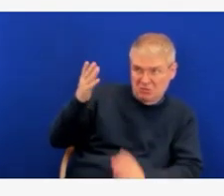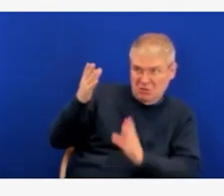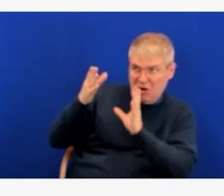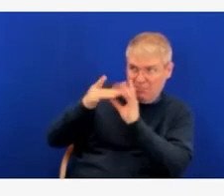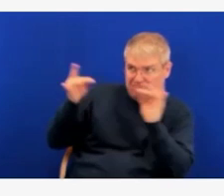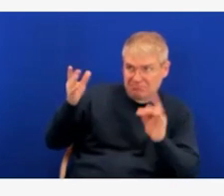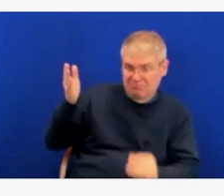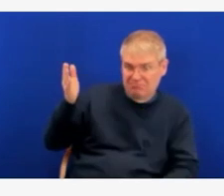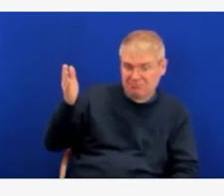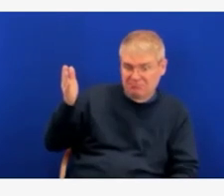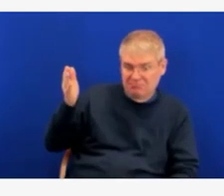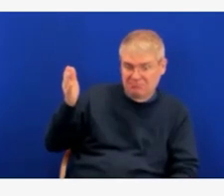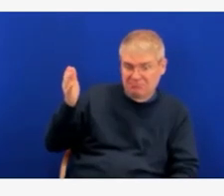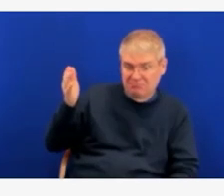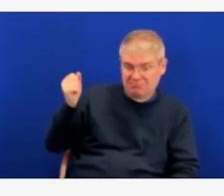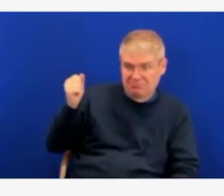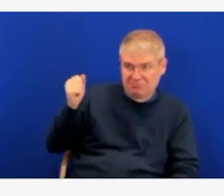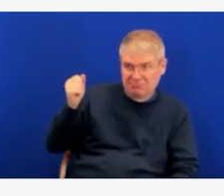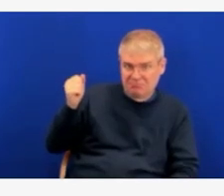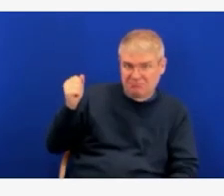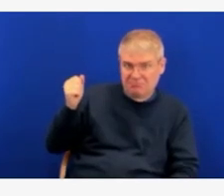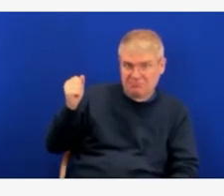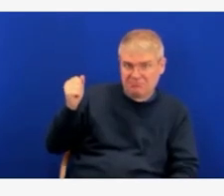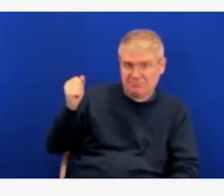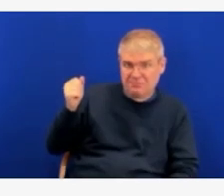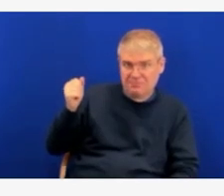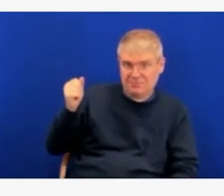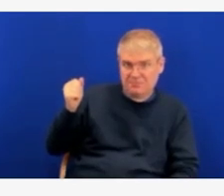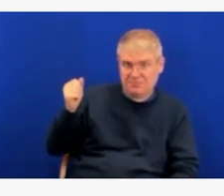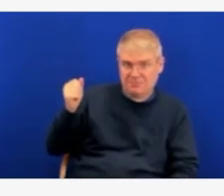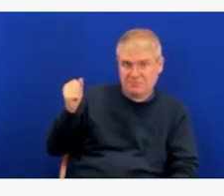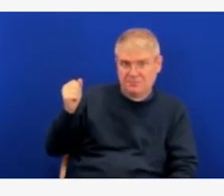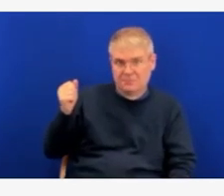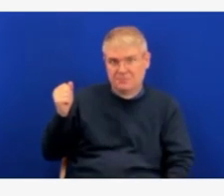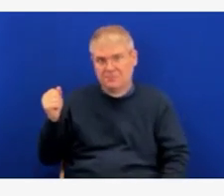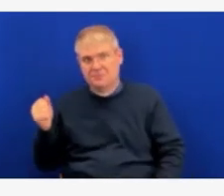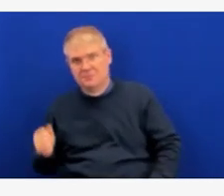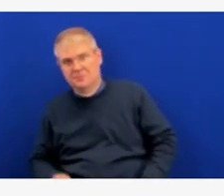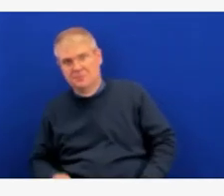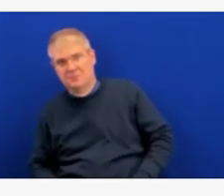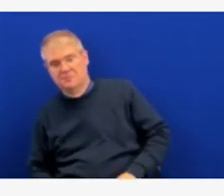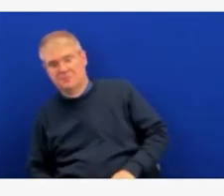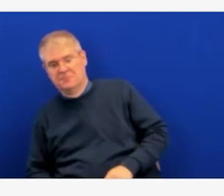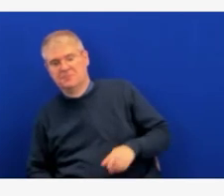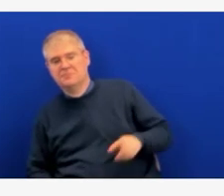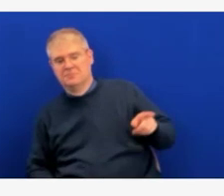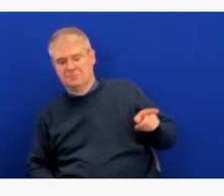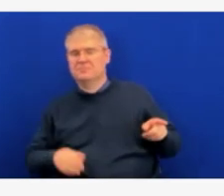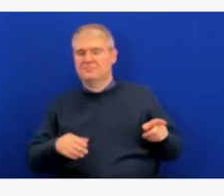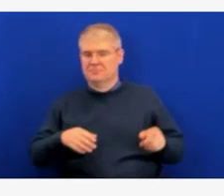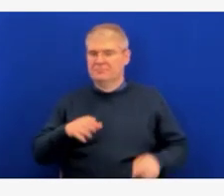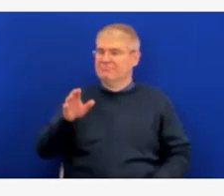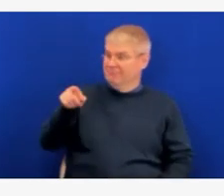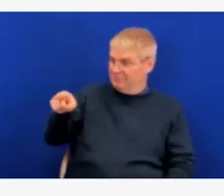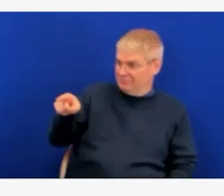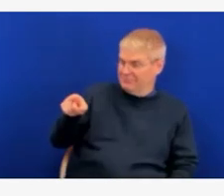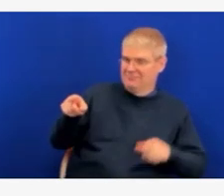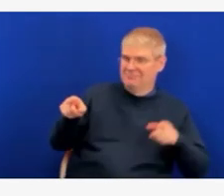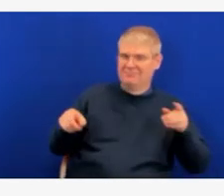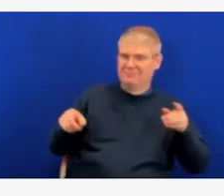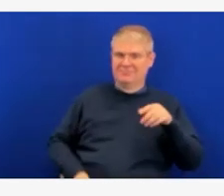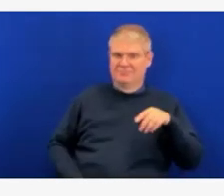Thanks, Elke, and thanks, Betsy, for the excellent question. Well covered, and I would just add that we'll look for the things that